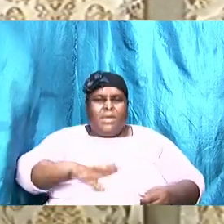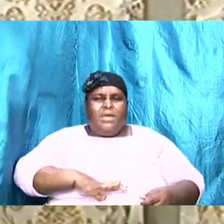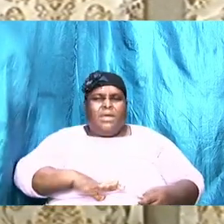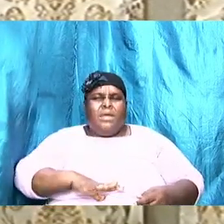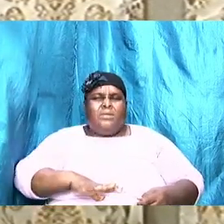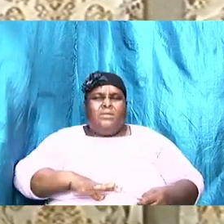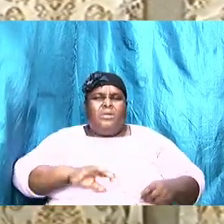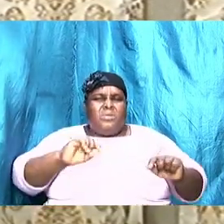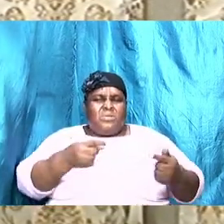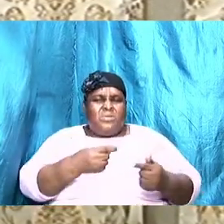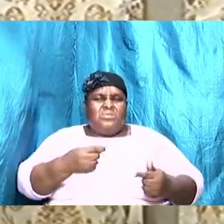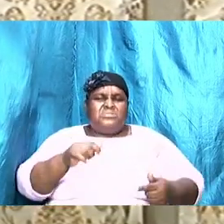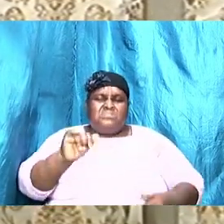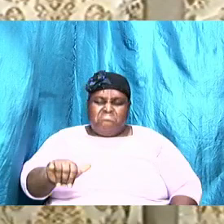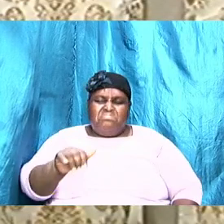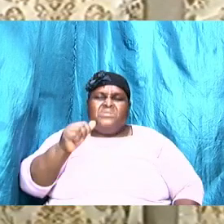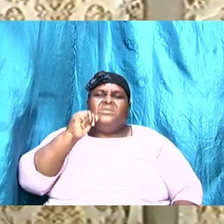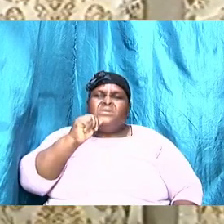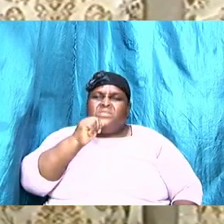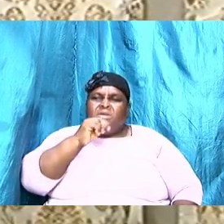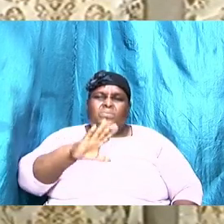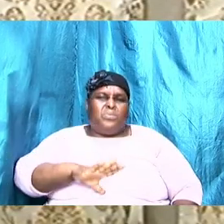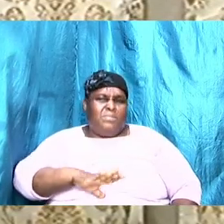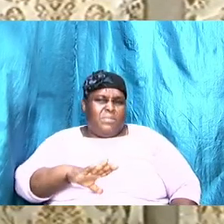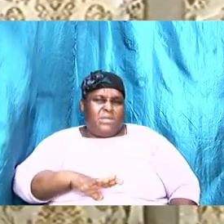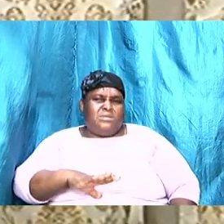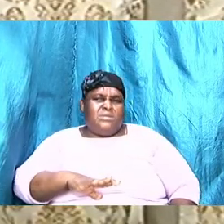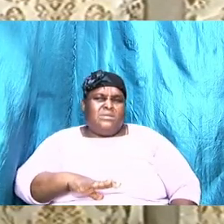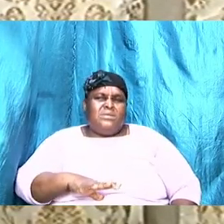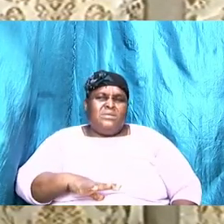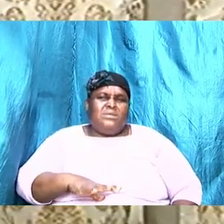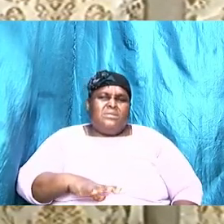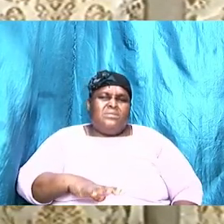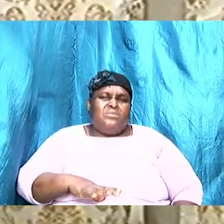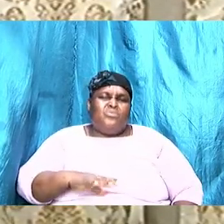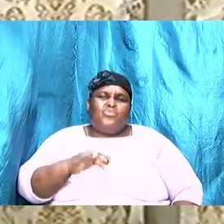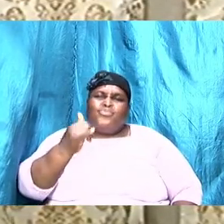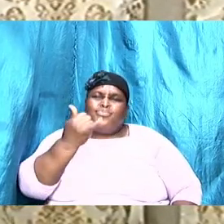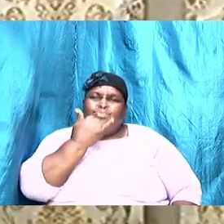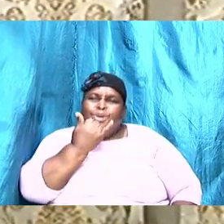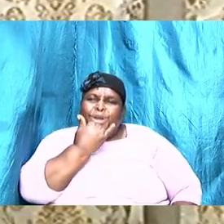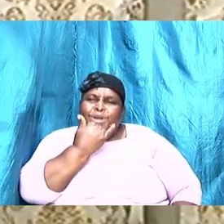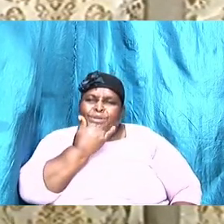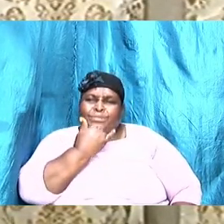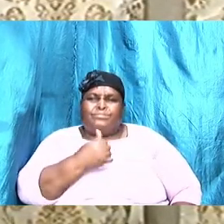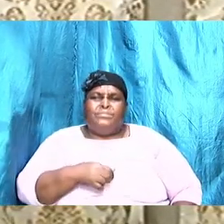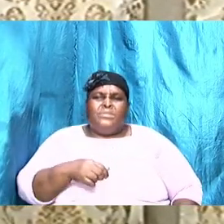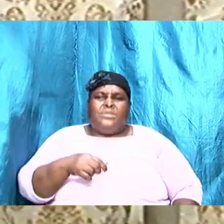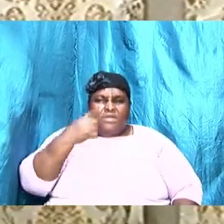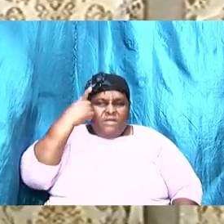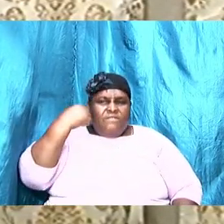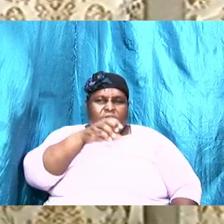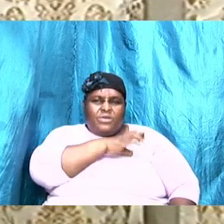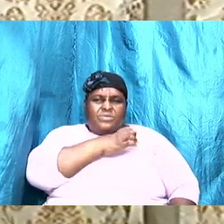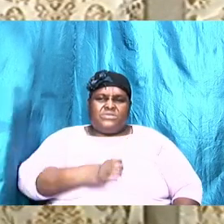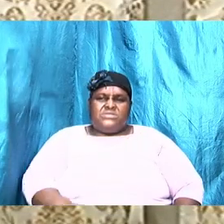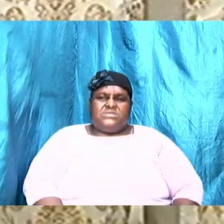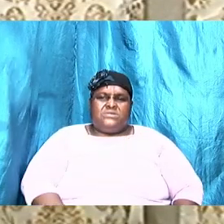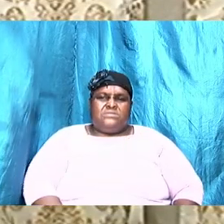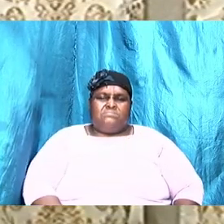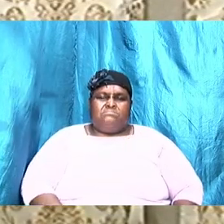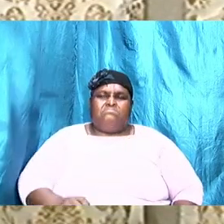absolutely unchristian-like. And it is one of the things that we had said before, and it is very important.